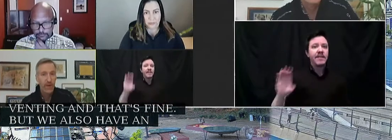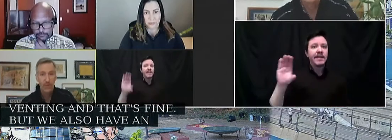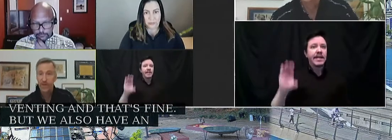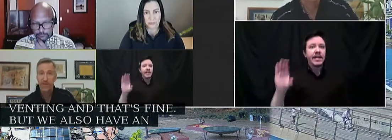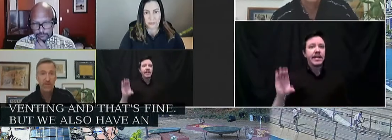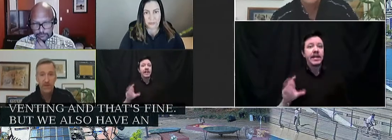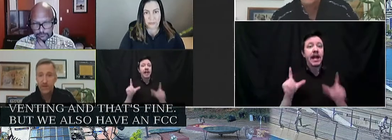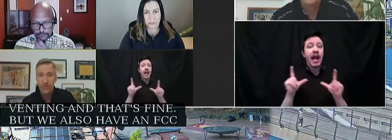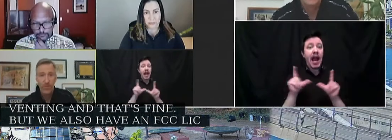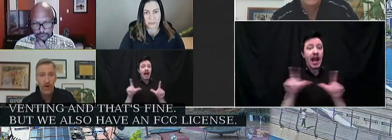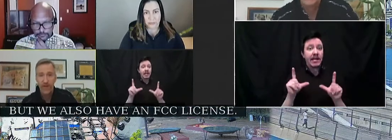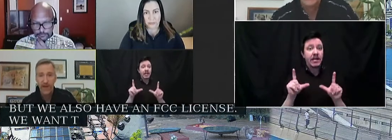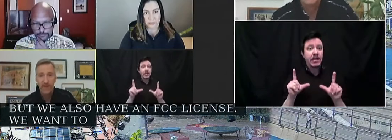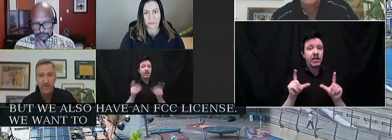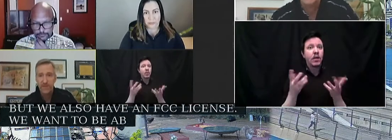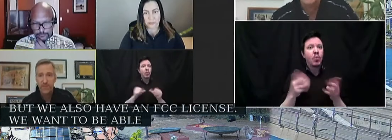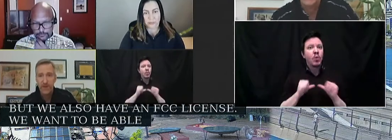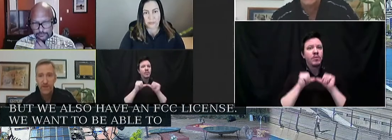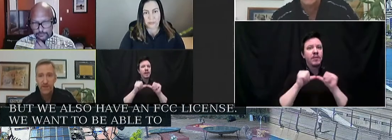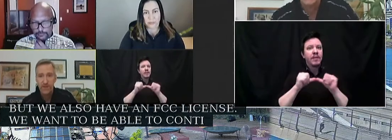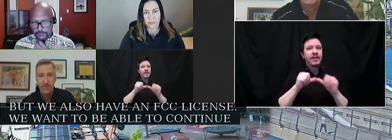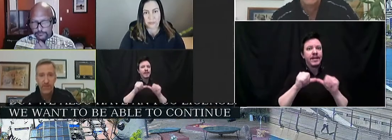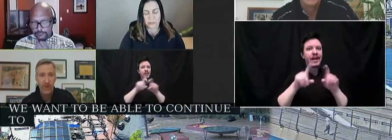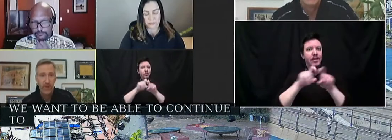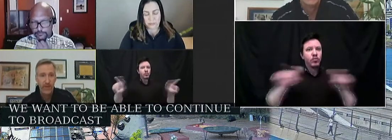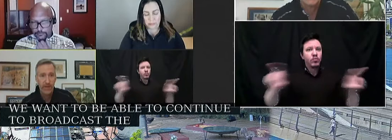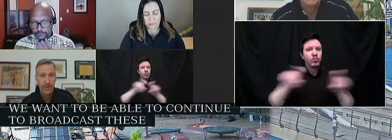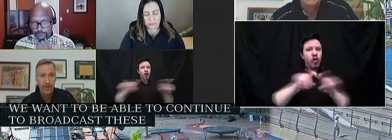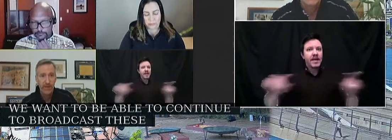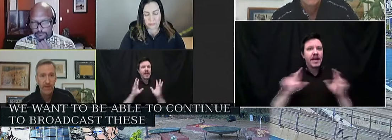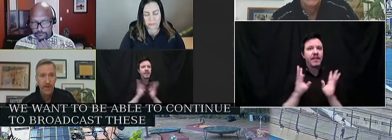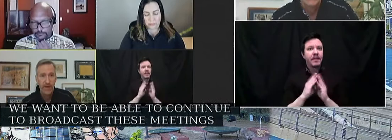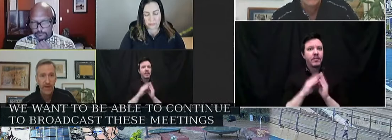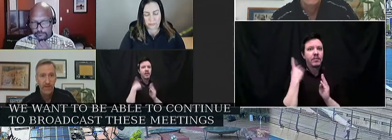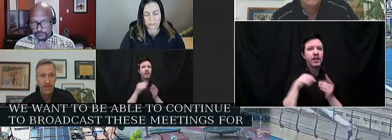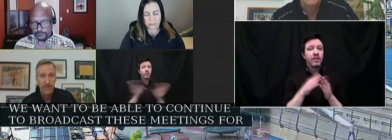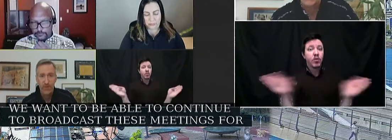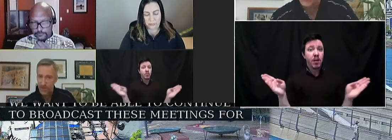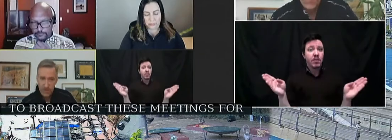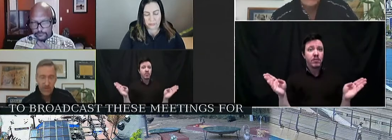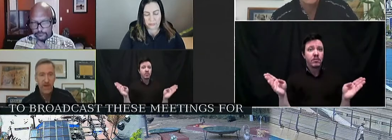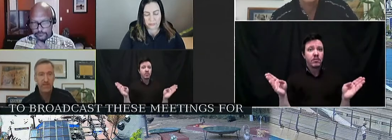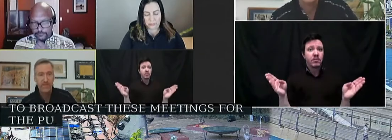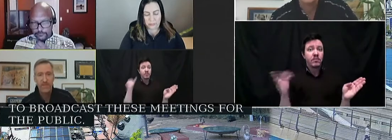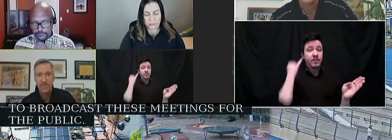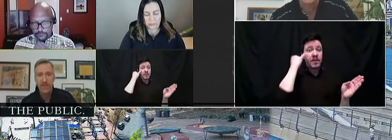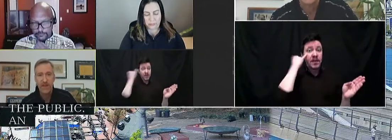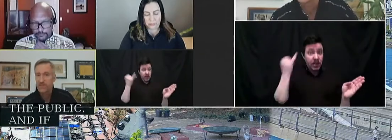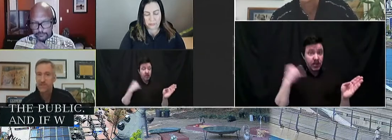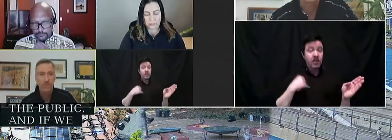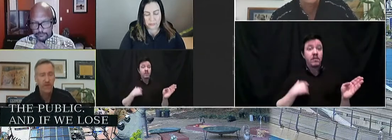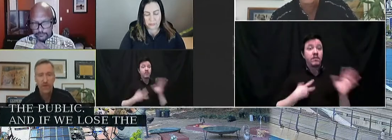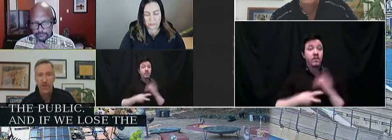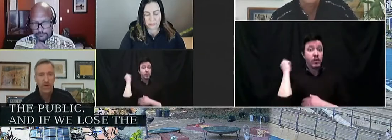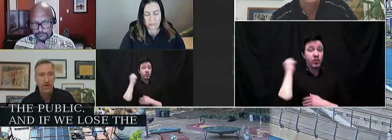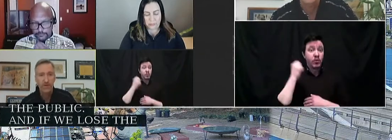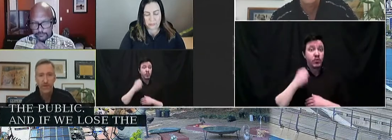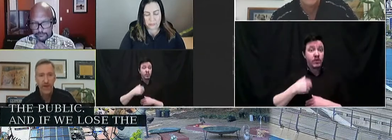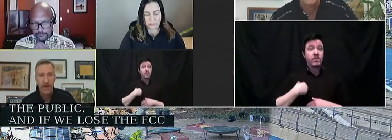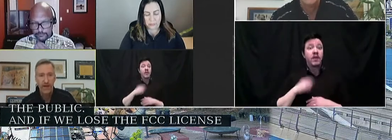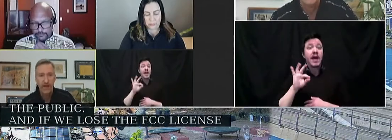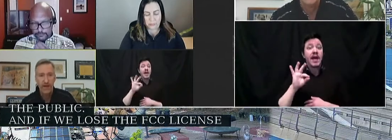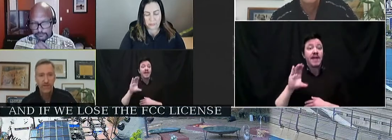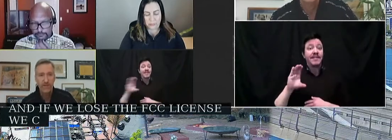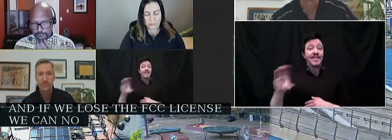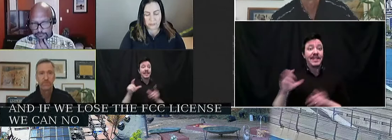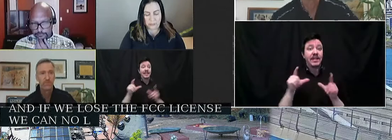We want to be able to continue to broadcast these meetings for the public. And if we lose the FCC license, we can no longer